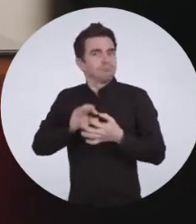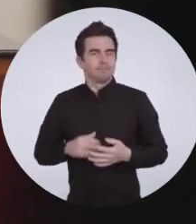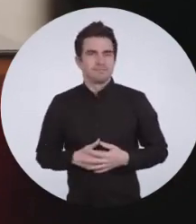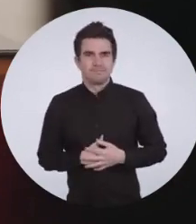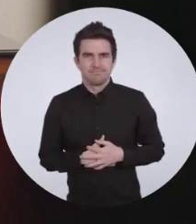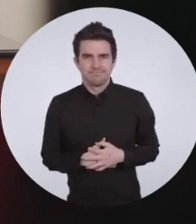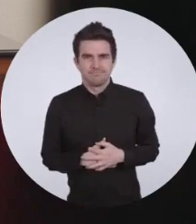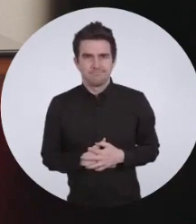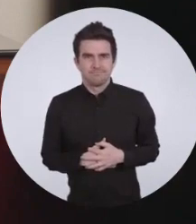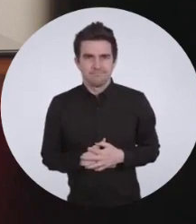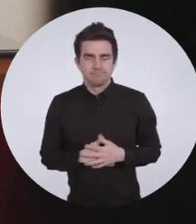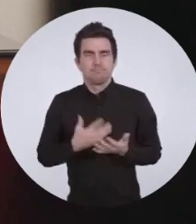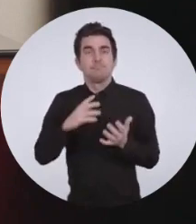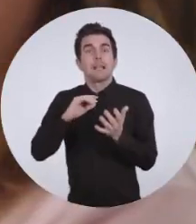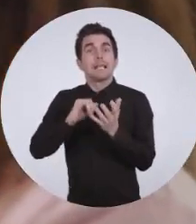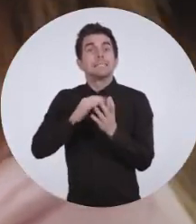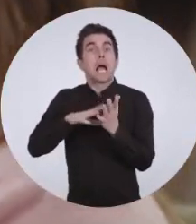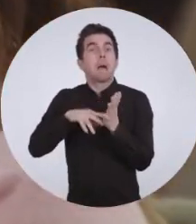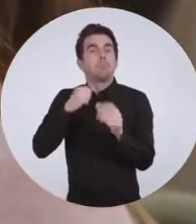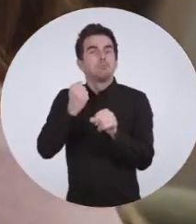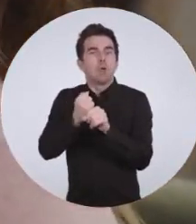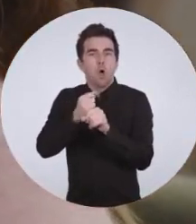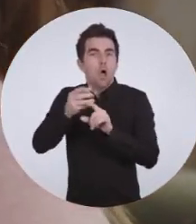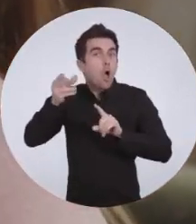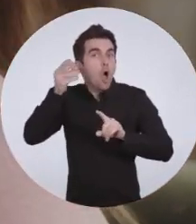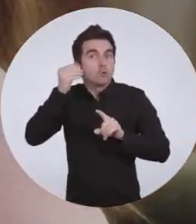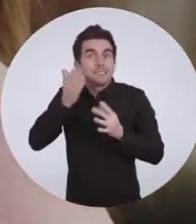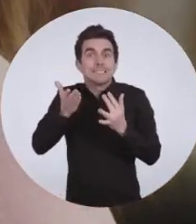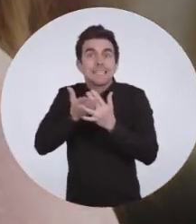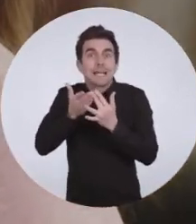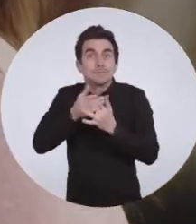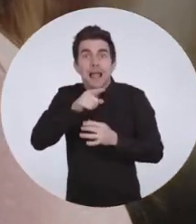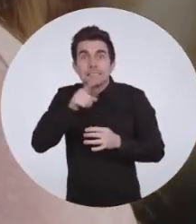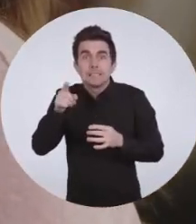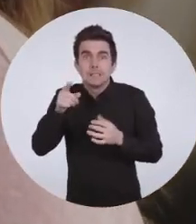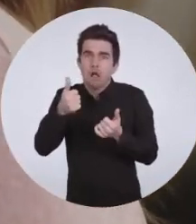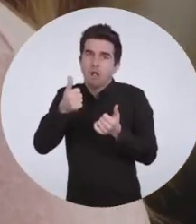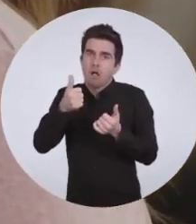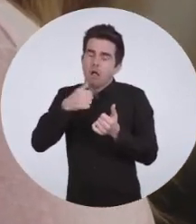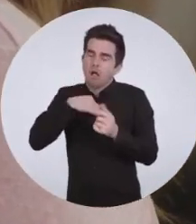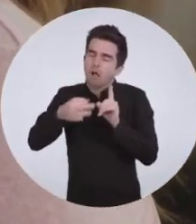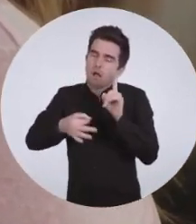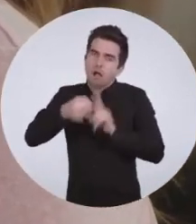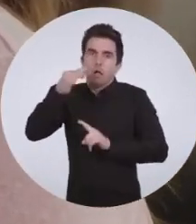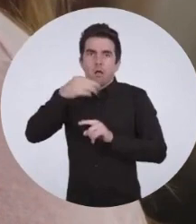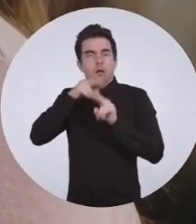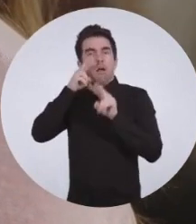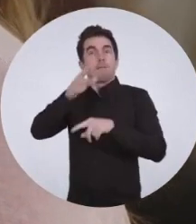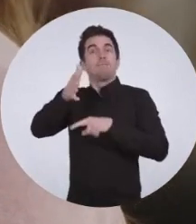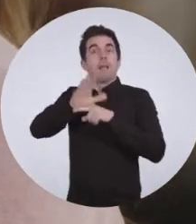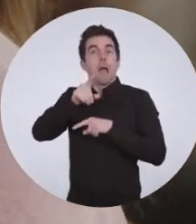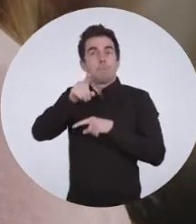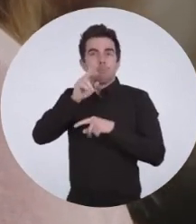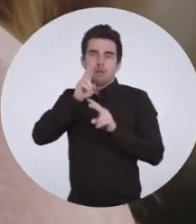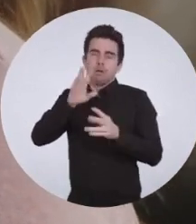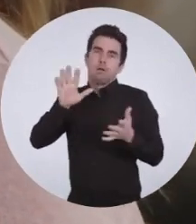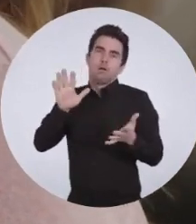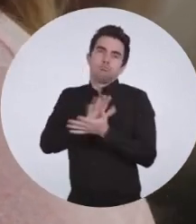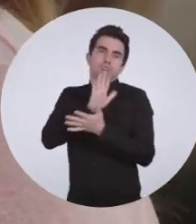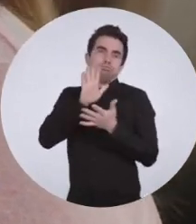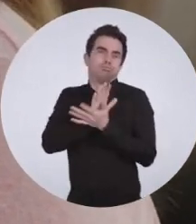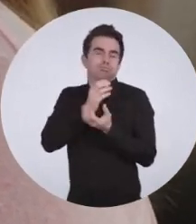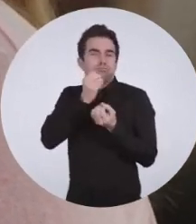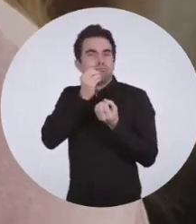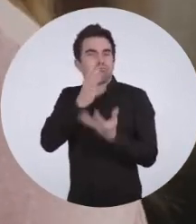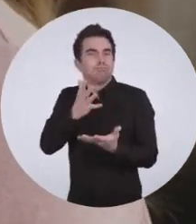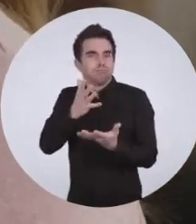this way. And those are Samsung's audio accessibility features that made my viewing experience of Tion Baru Social